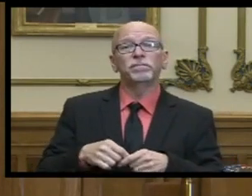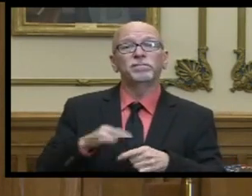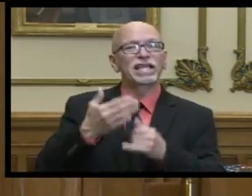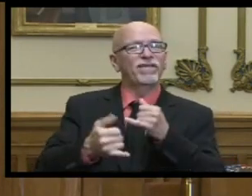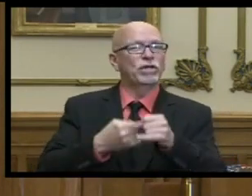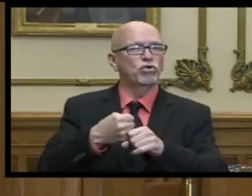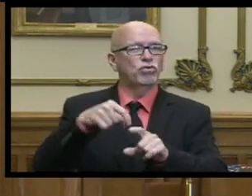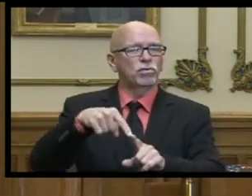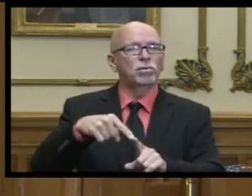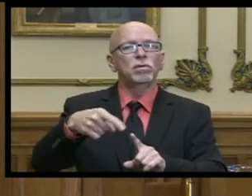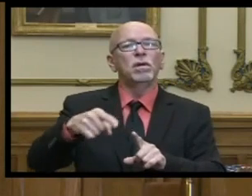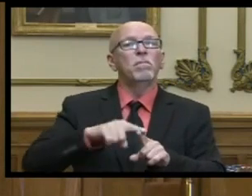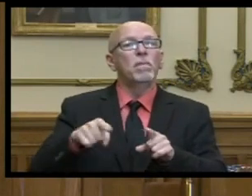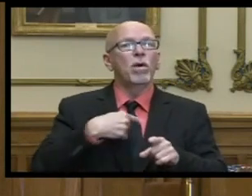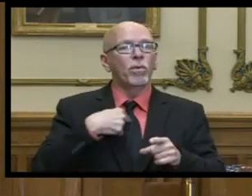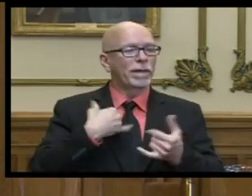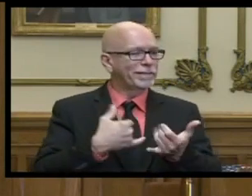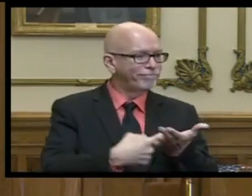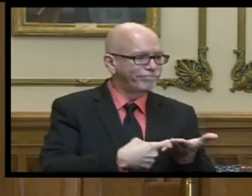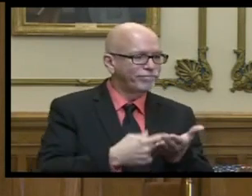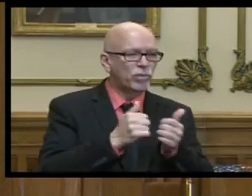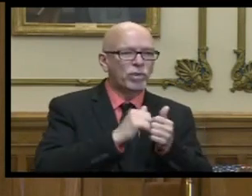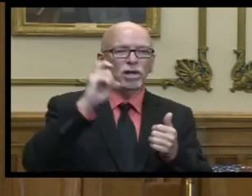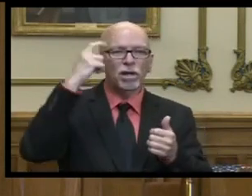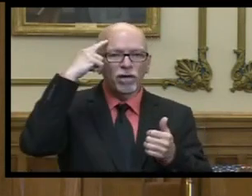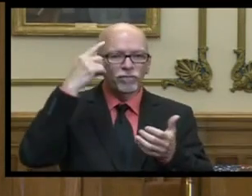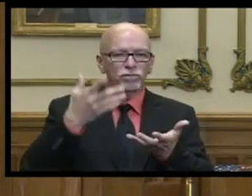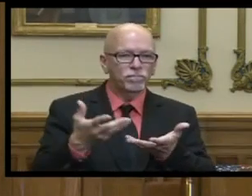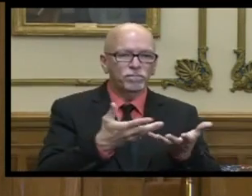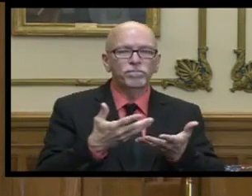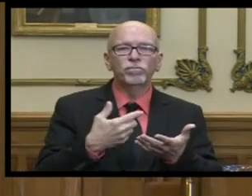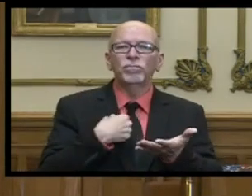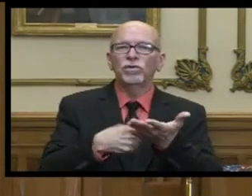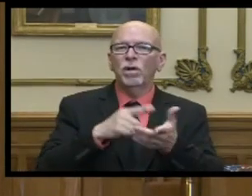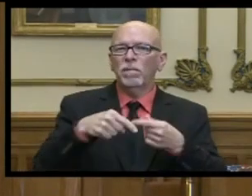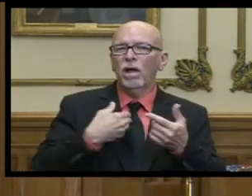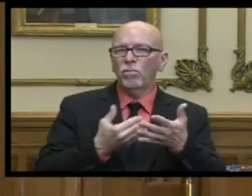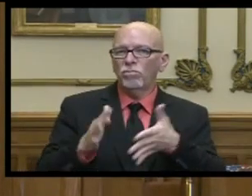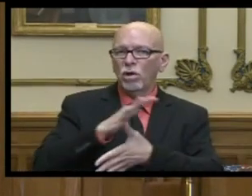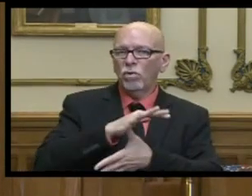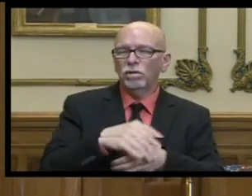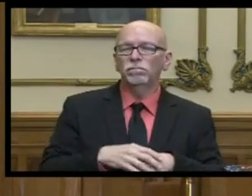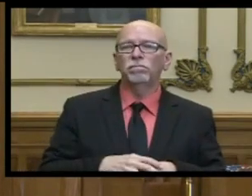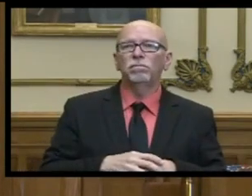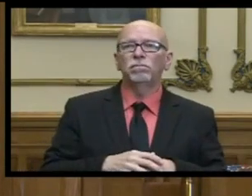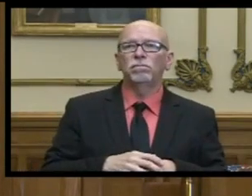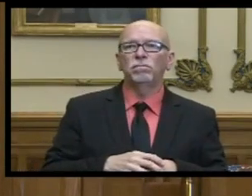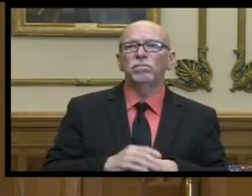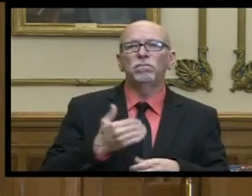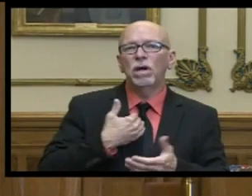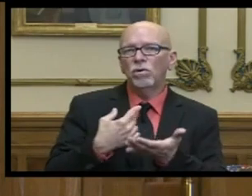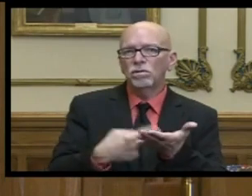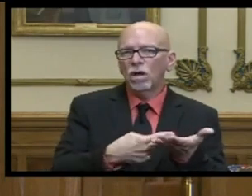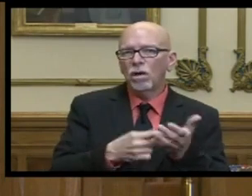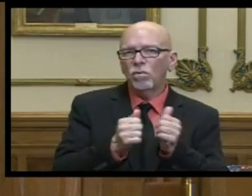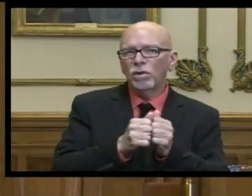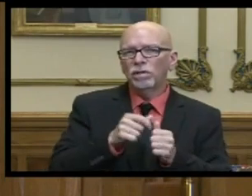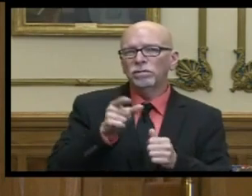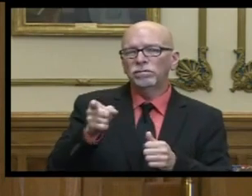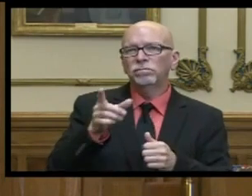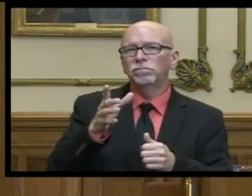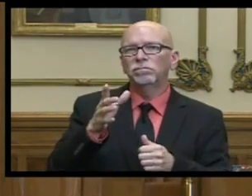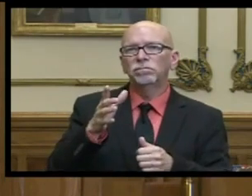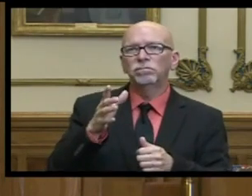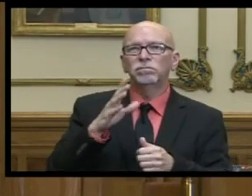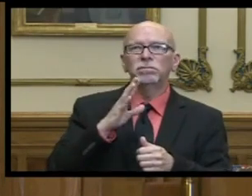deliberations in this office with the governor and talking about those priorities in our discussions with and